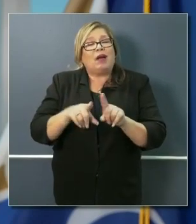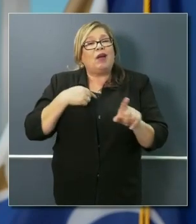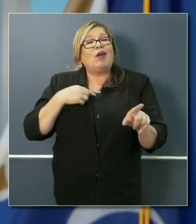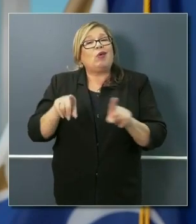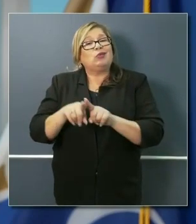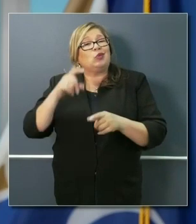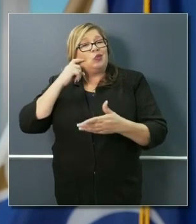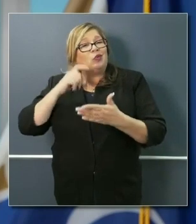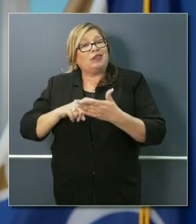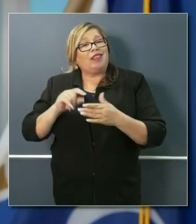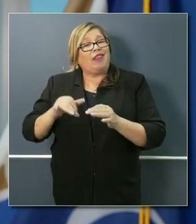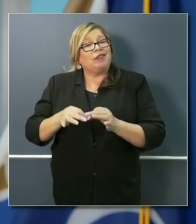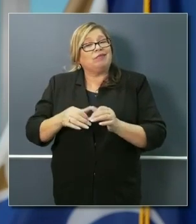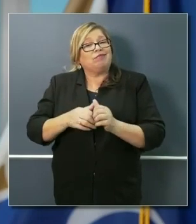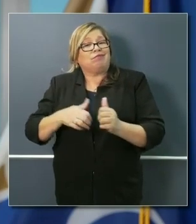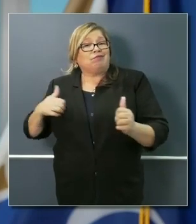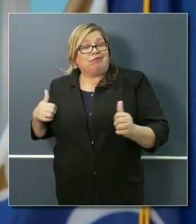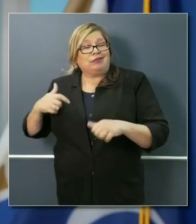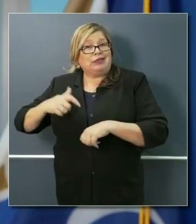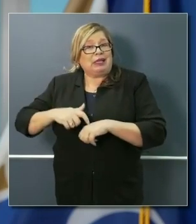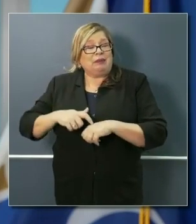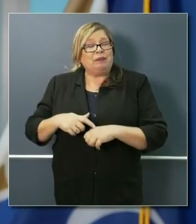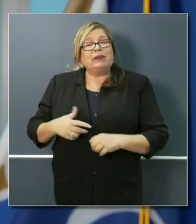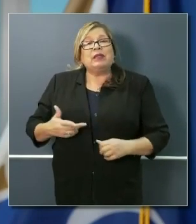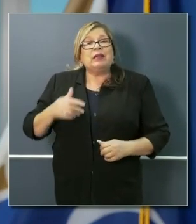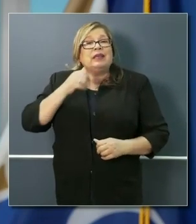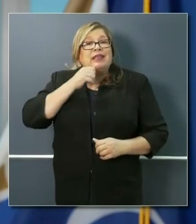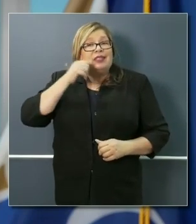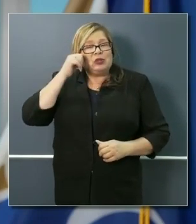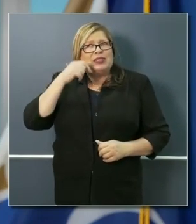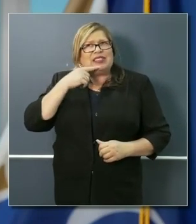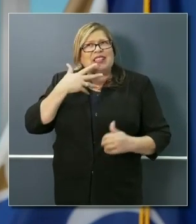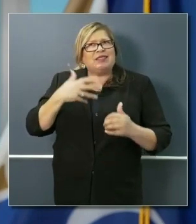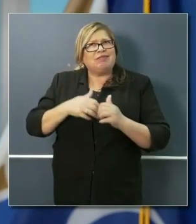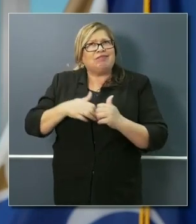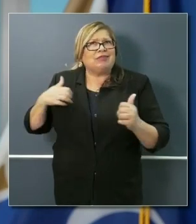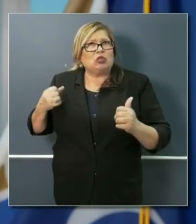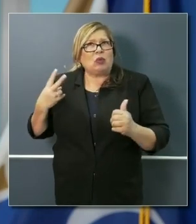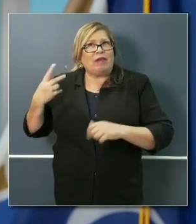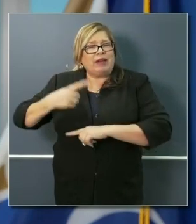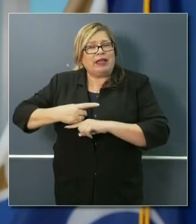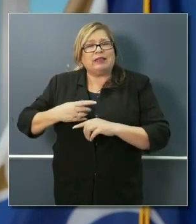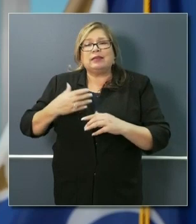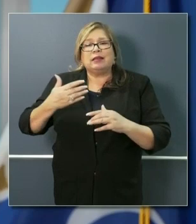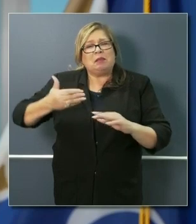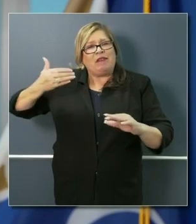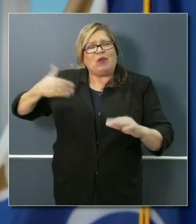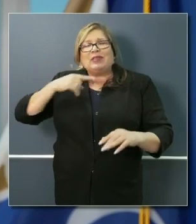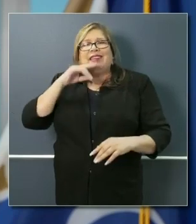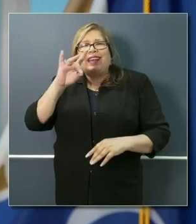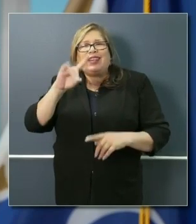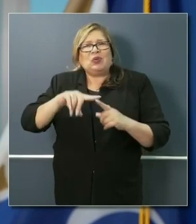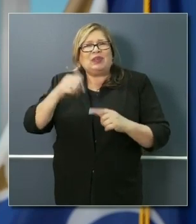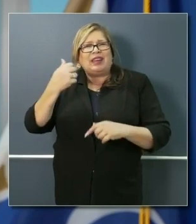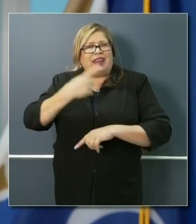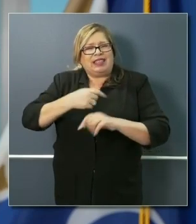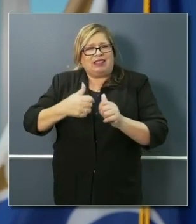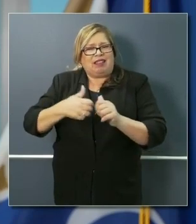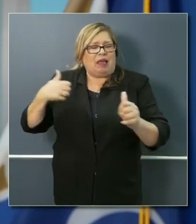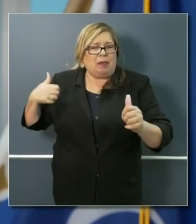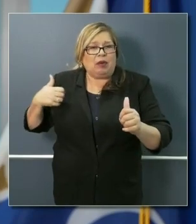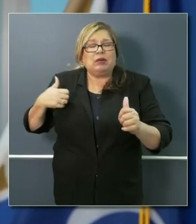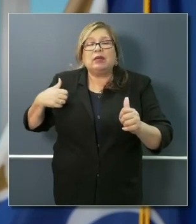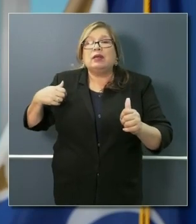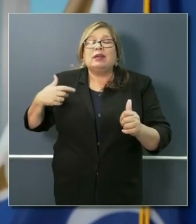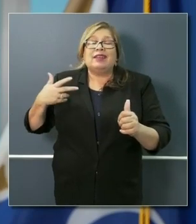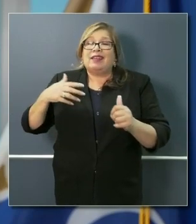Yesterday I mentioned up to 12 days, so I've heard that the day before. We had heard up to 8 to 10 days. The backlogs are not